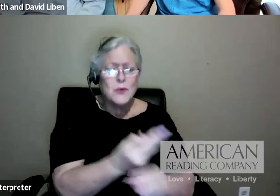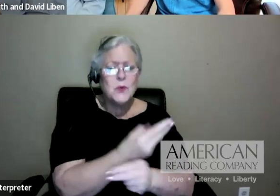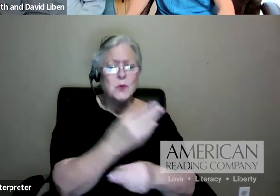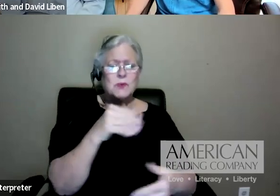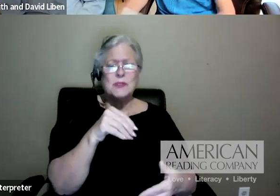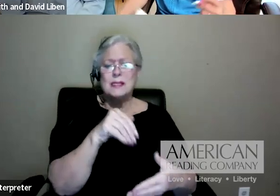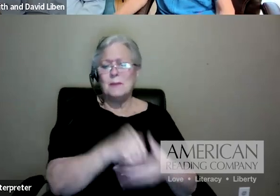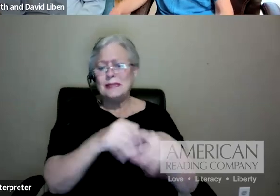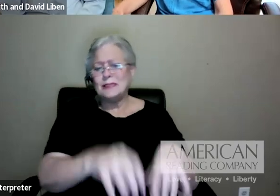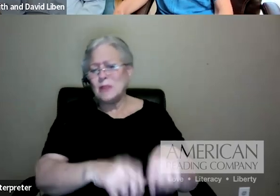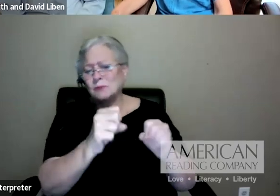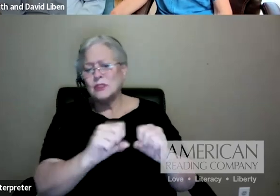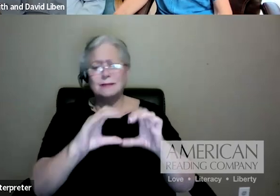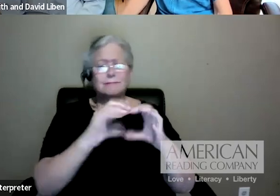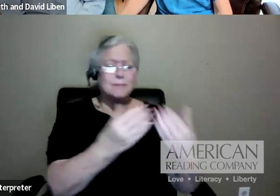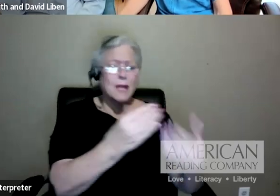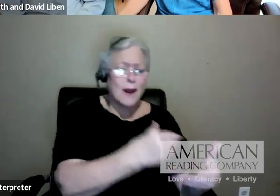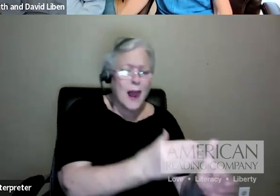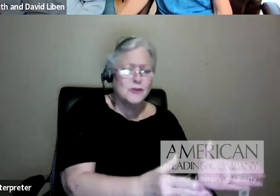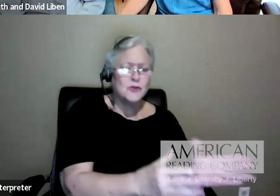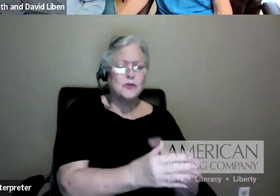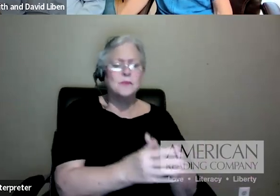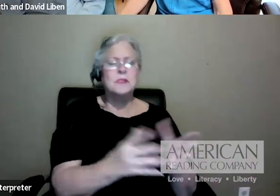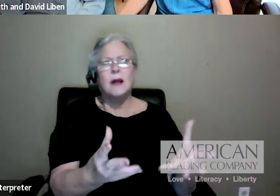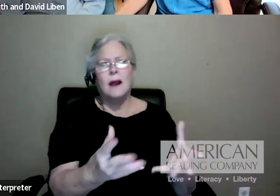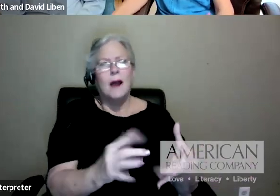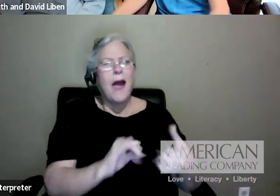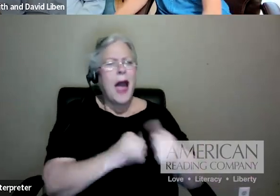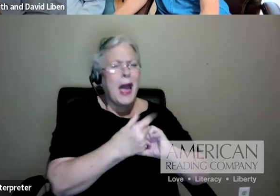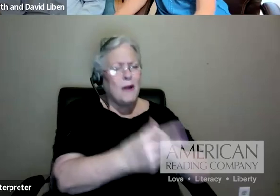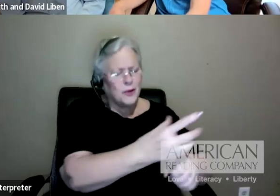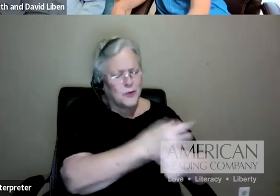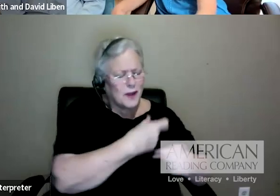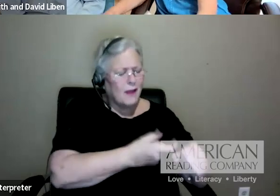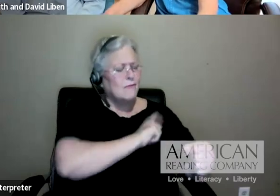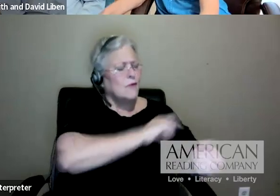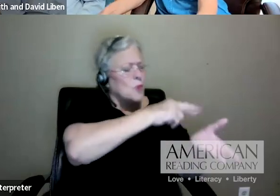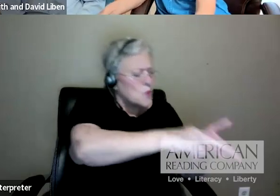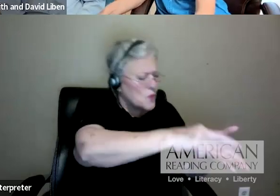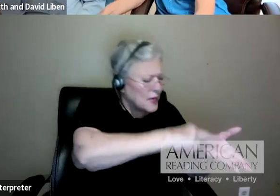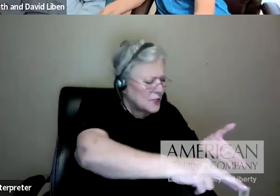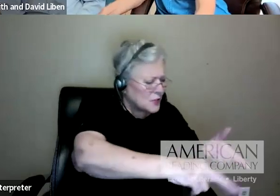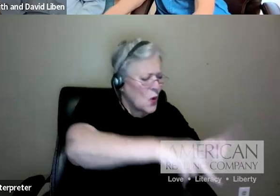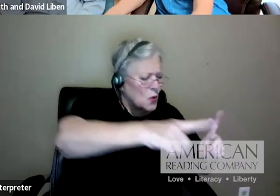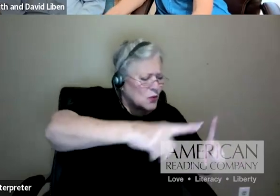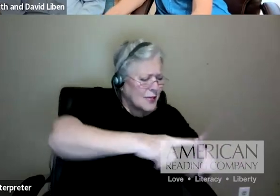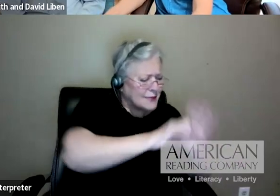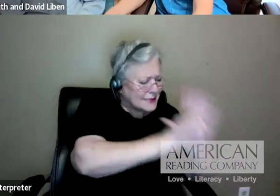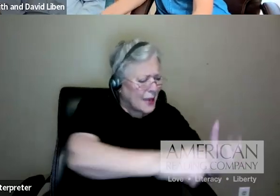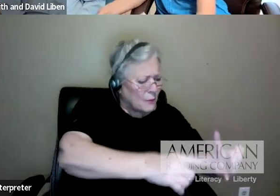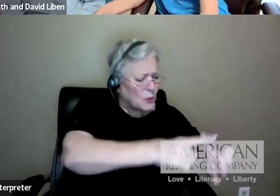doing to try to take this from the research and the examples into practice in more places?